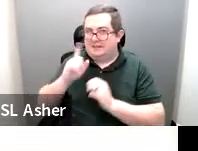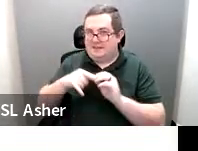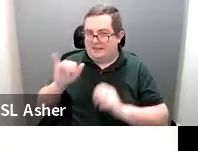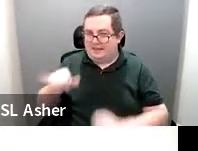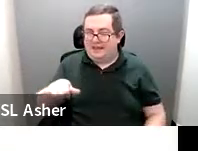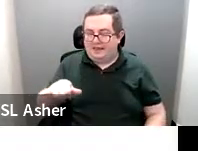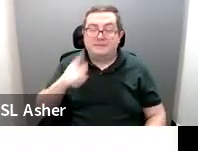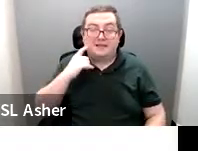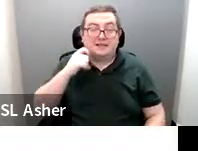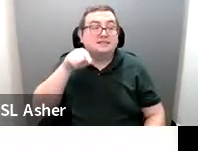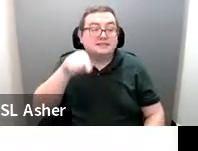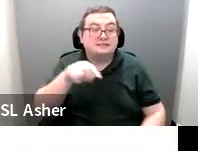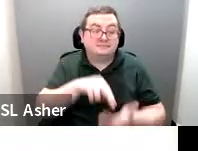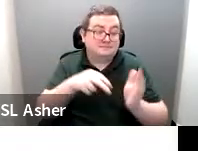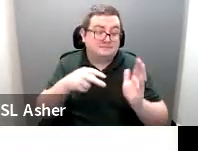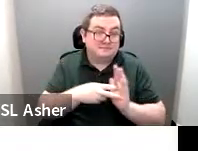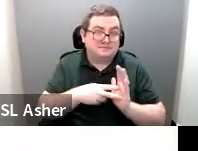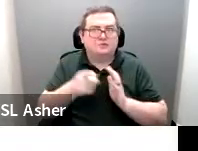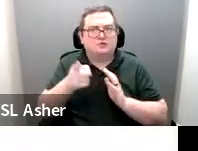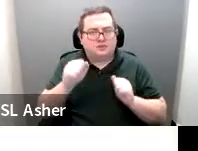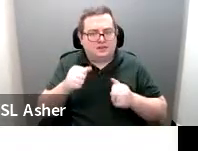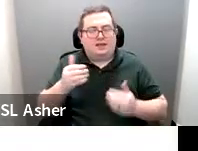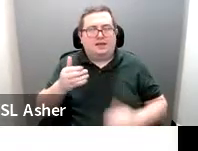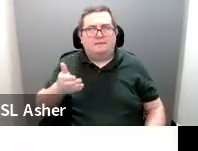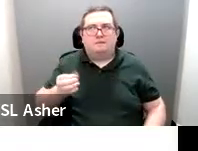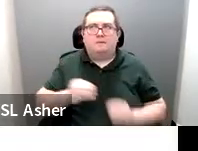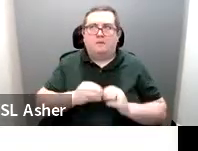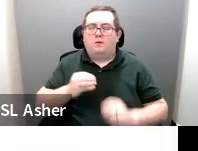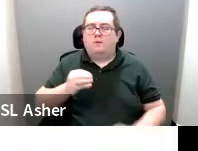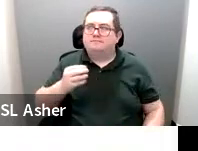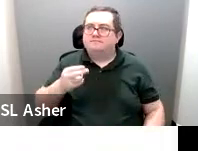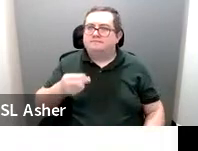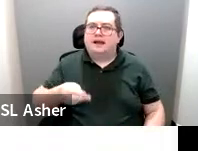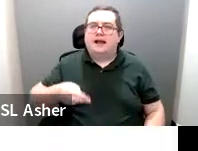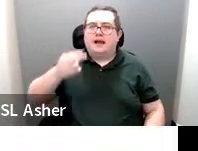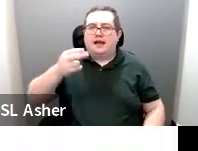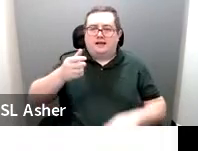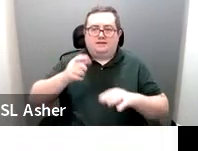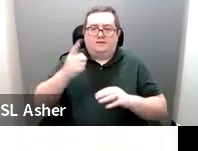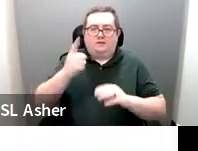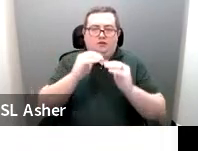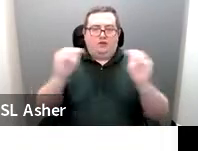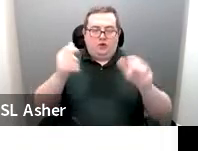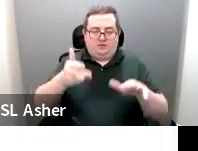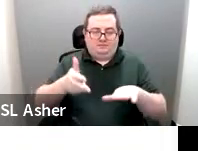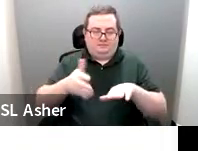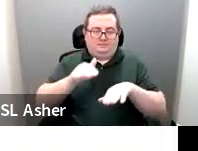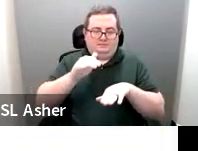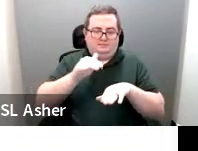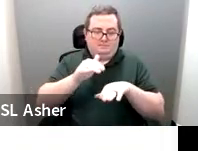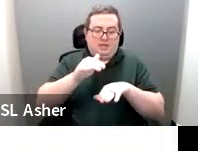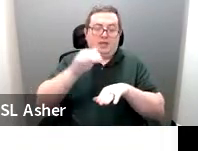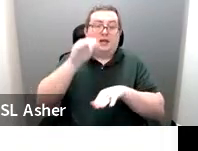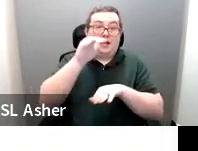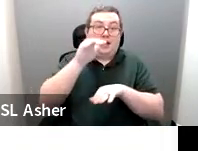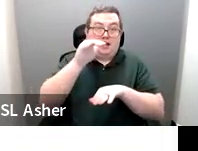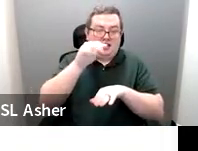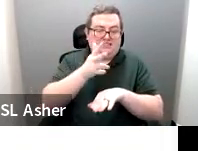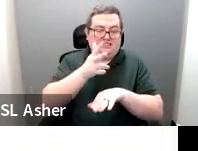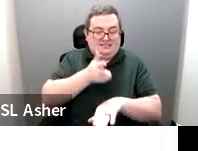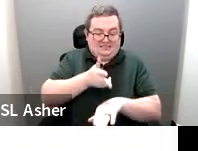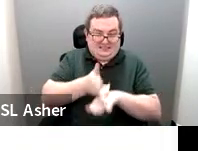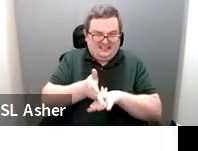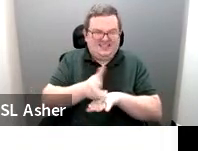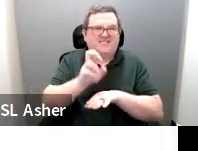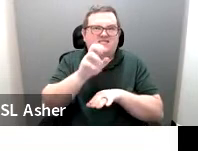Because this allows you to have a slightly higher first floor and give you that additional clearance that you need so you can